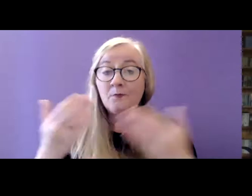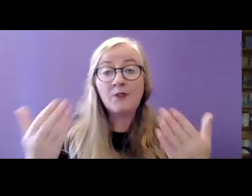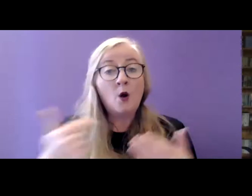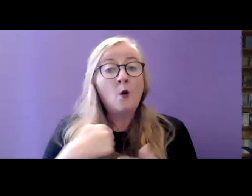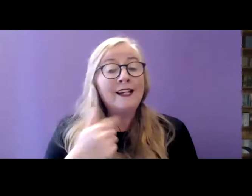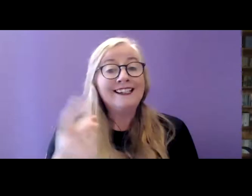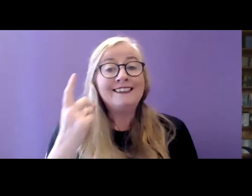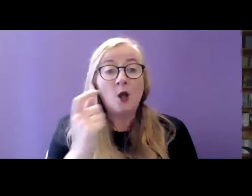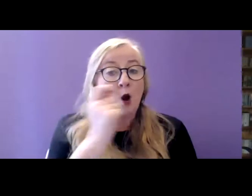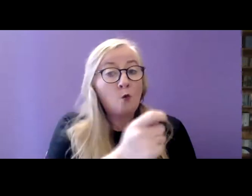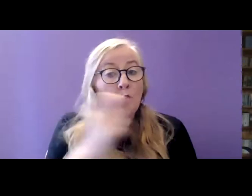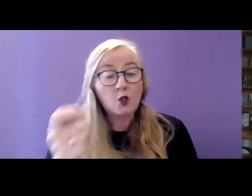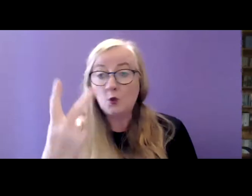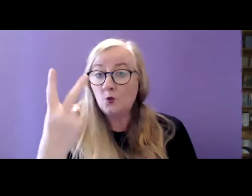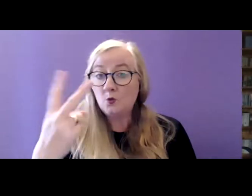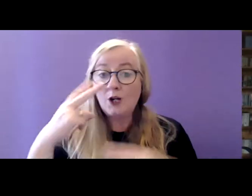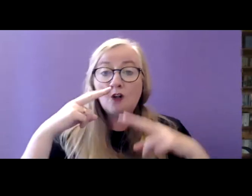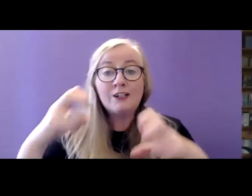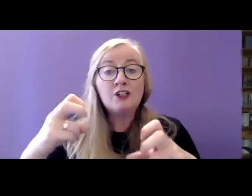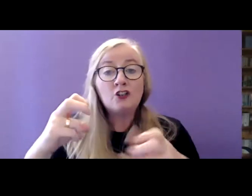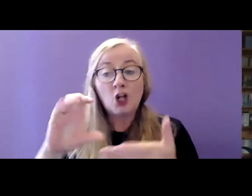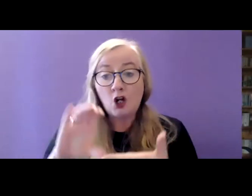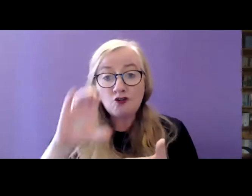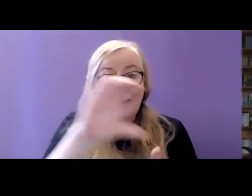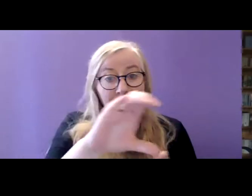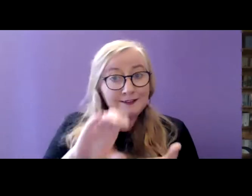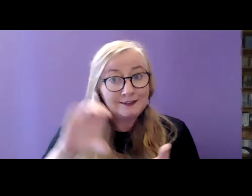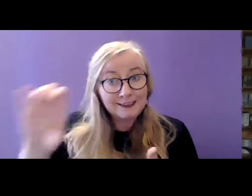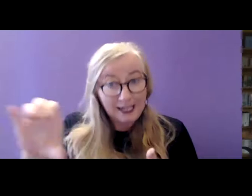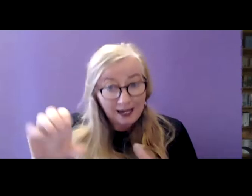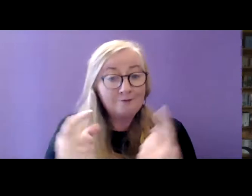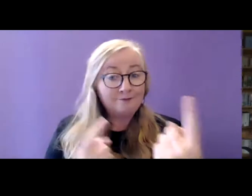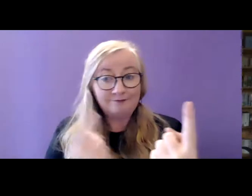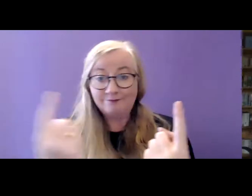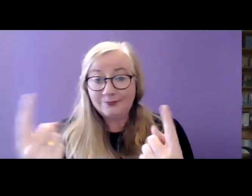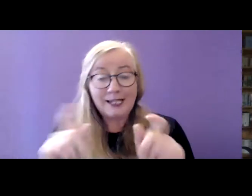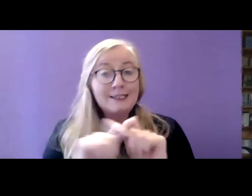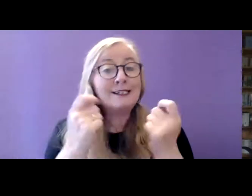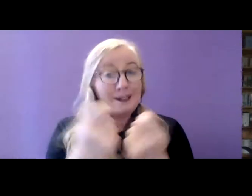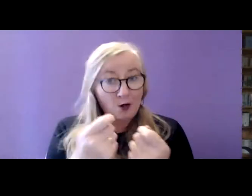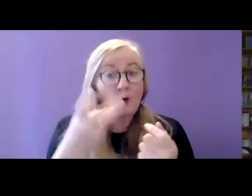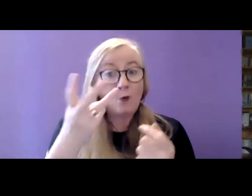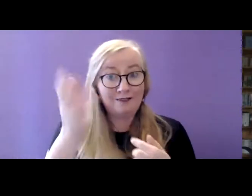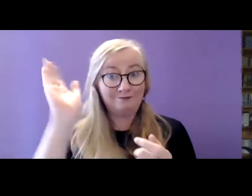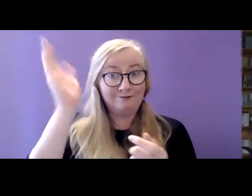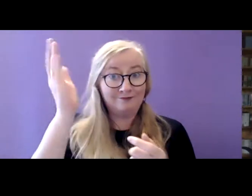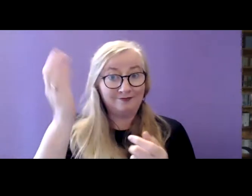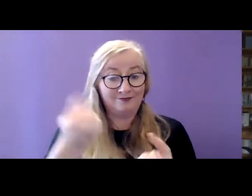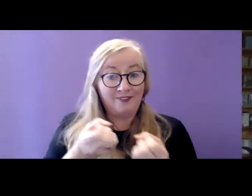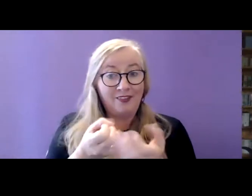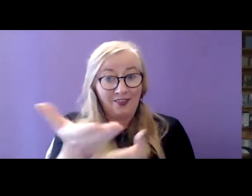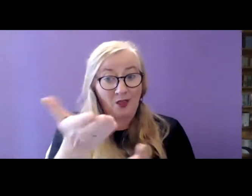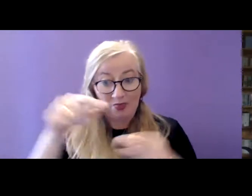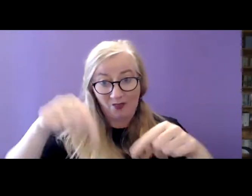two research grants and you're going to hear some more from each of the teams funded through this scheme